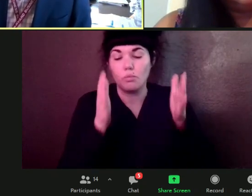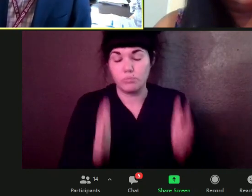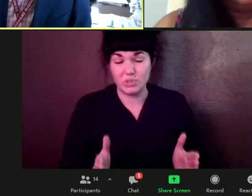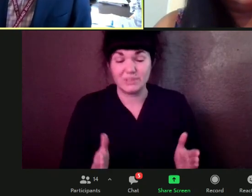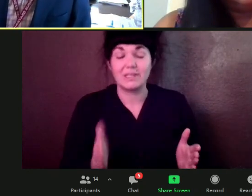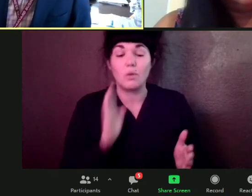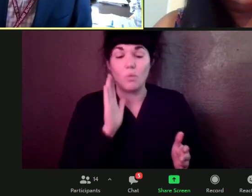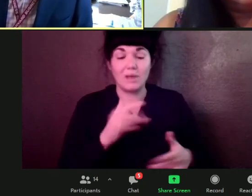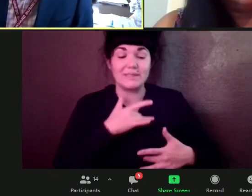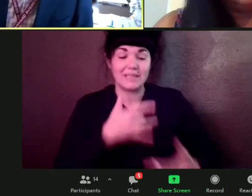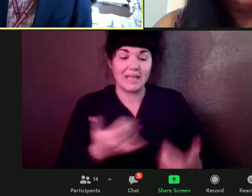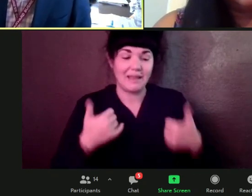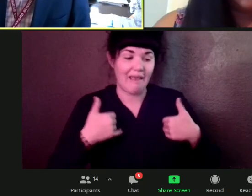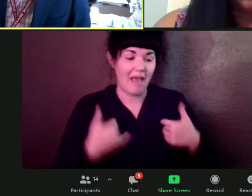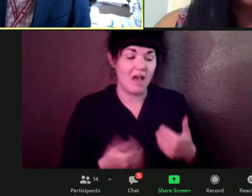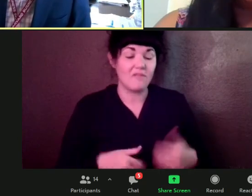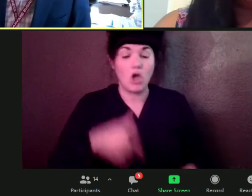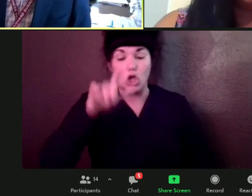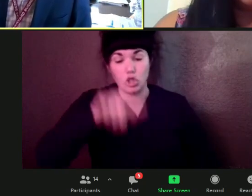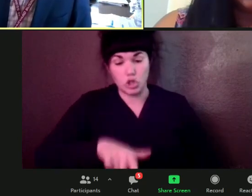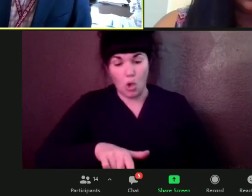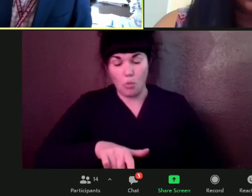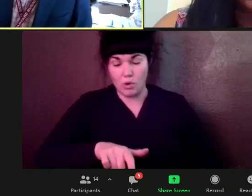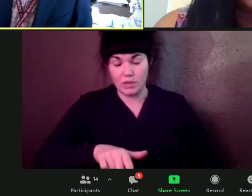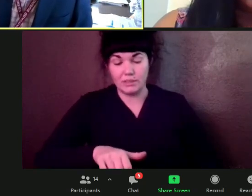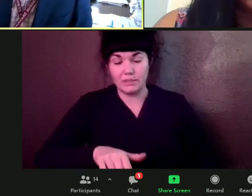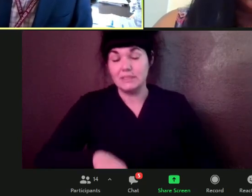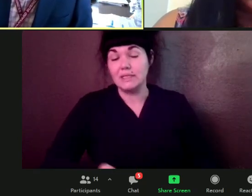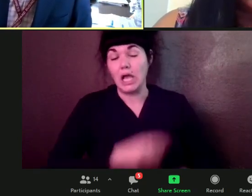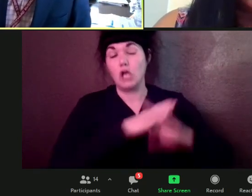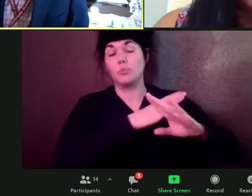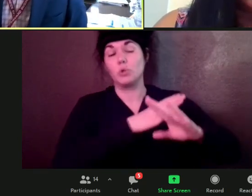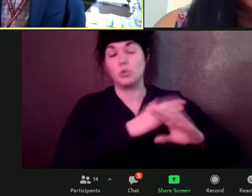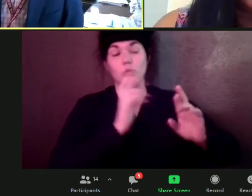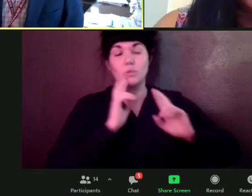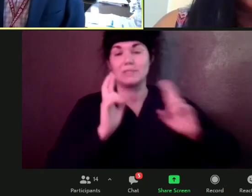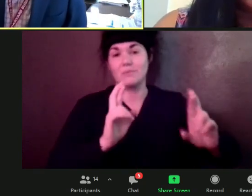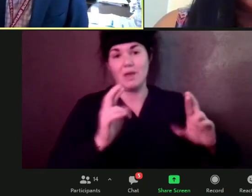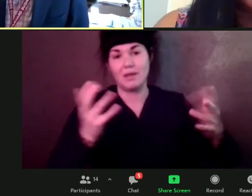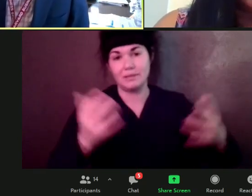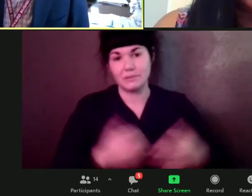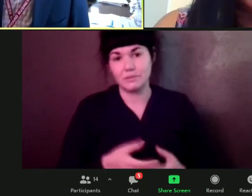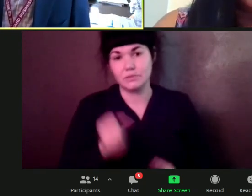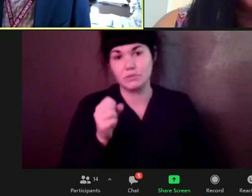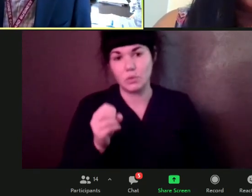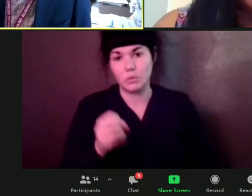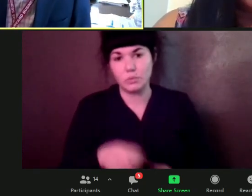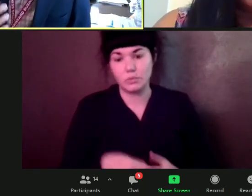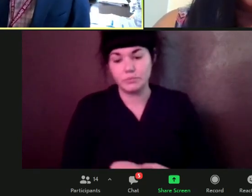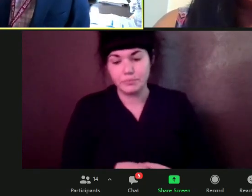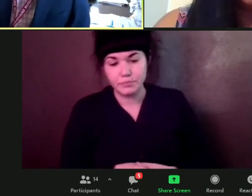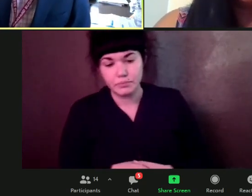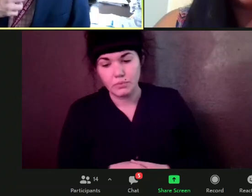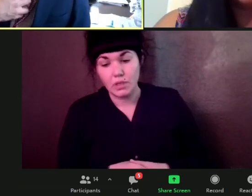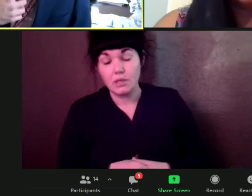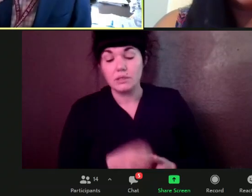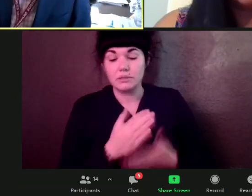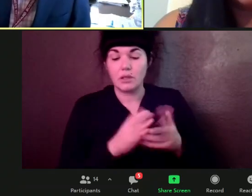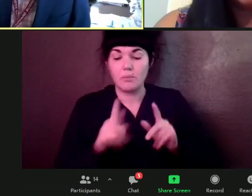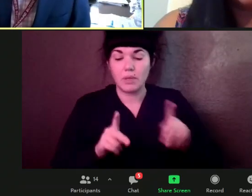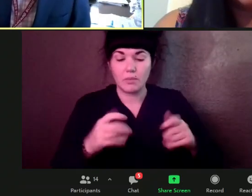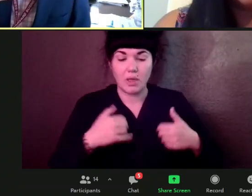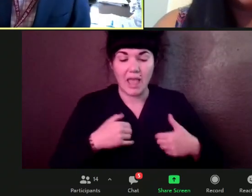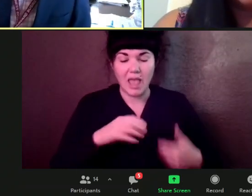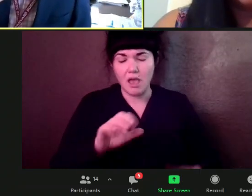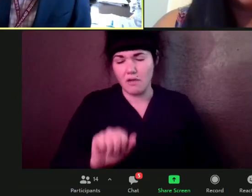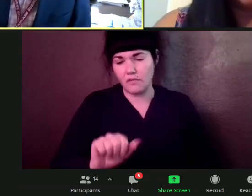to things. So they're at a higher risk, you know, and this is obviously, uh, over and above those that tend to have what we call allergic rhinitis. So I suffer from